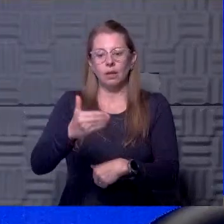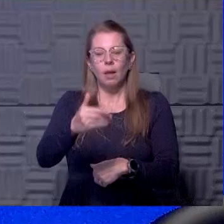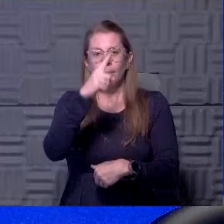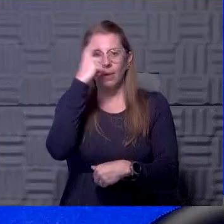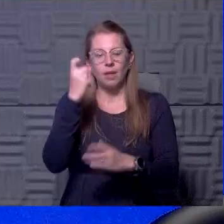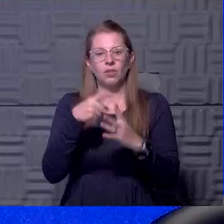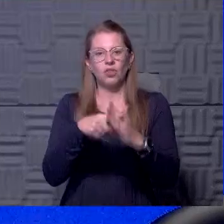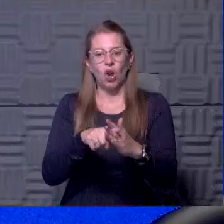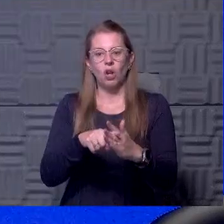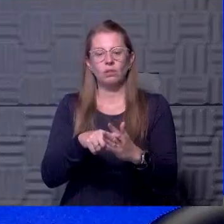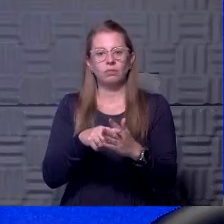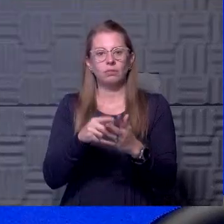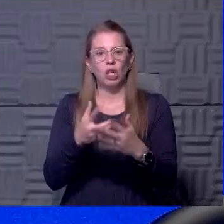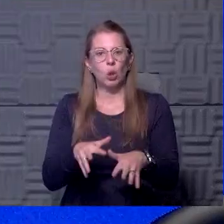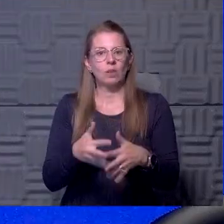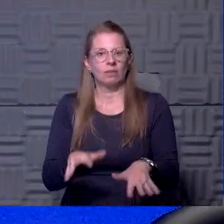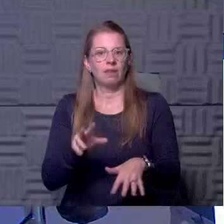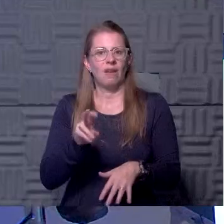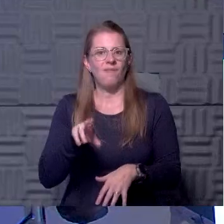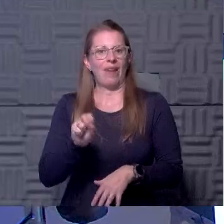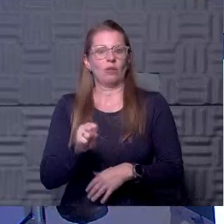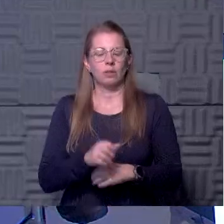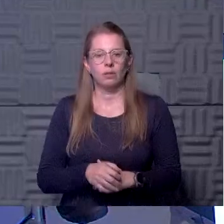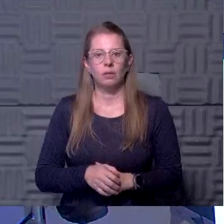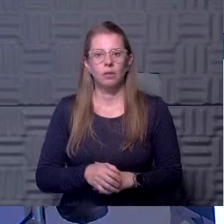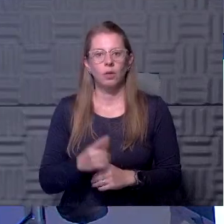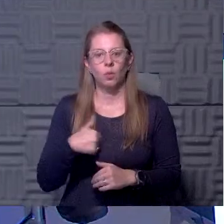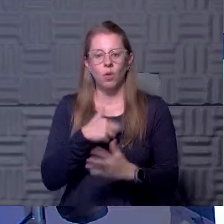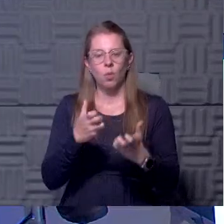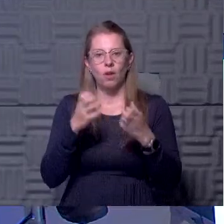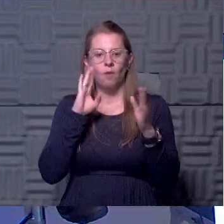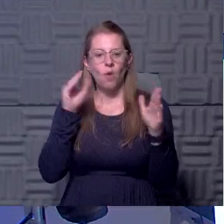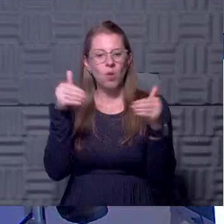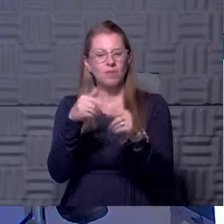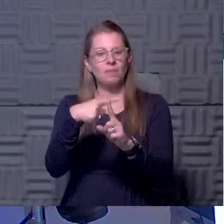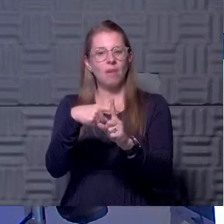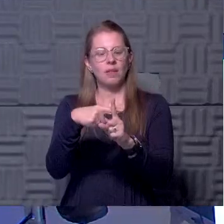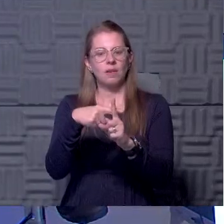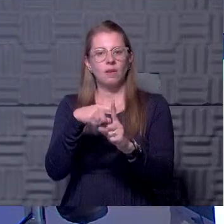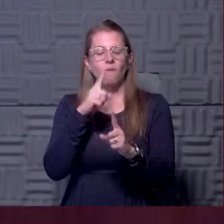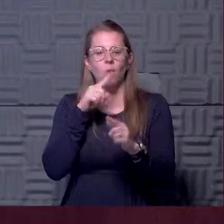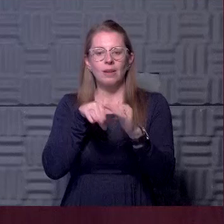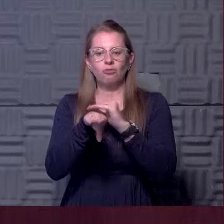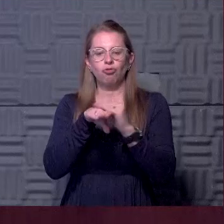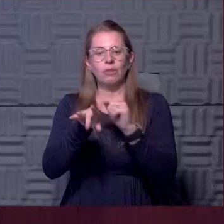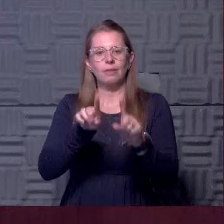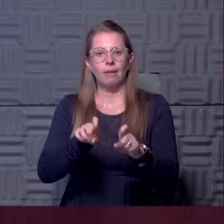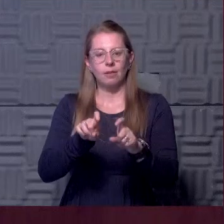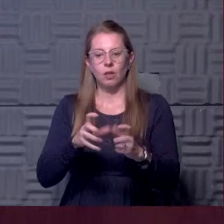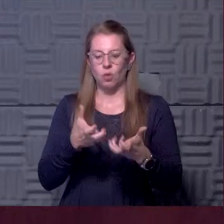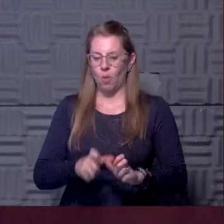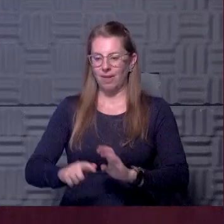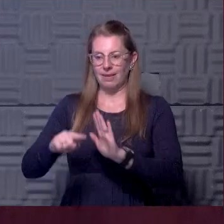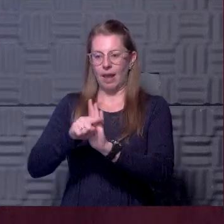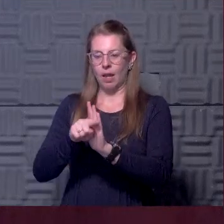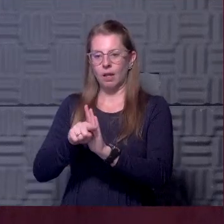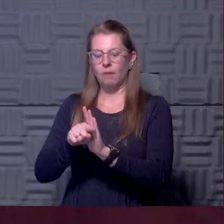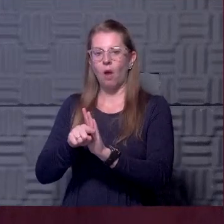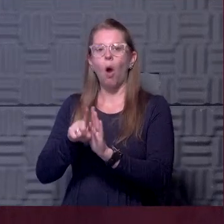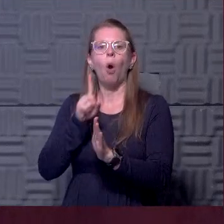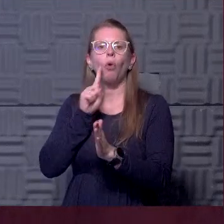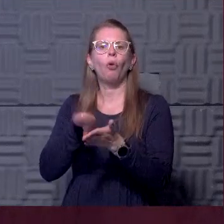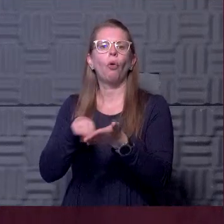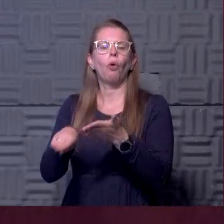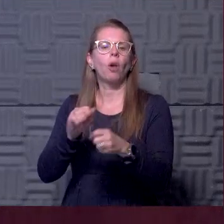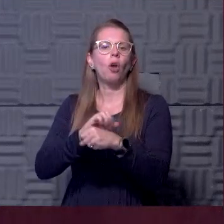could start shedding virus at that point. Yeah. All right. Yeah. We really focus on the positives for the entry testing. Um, we don't want the negatives to be perceived as a get out of